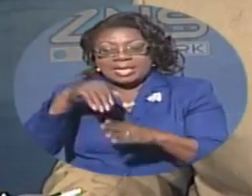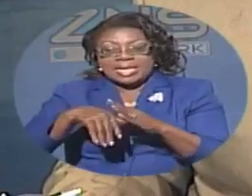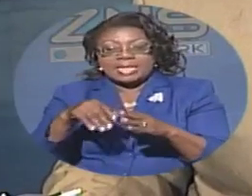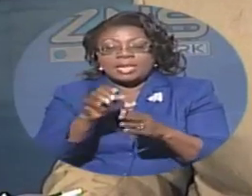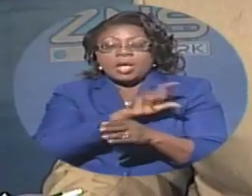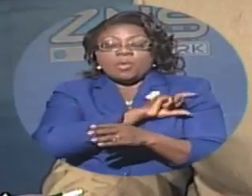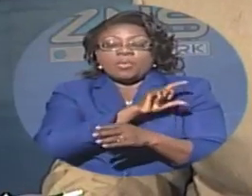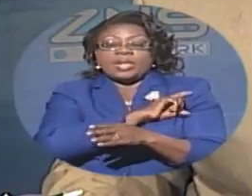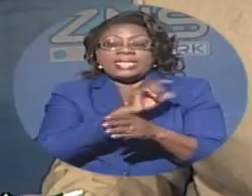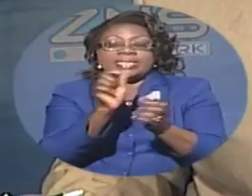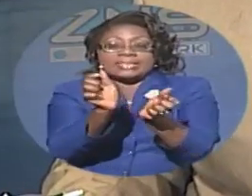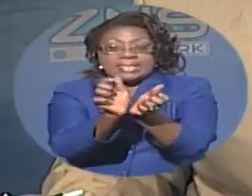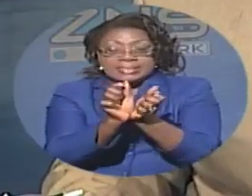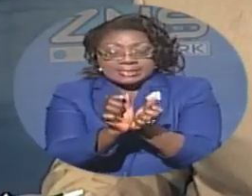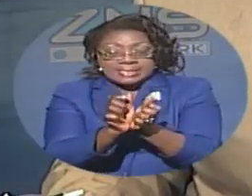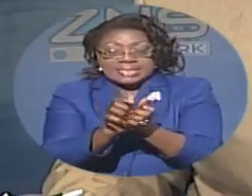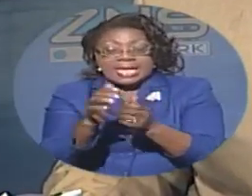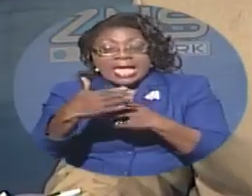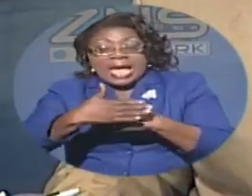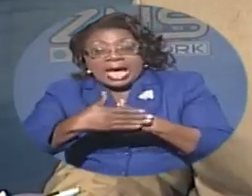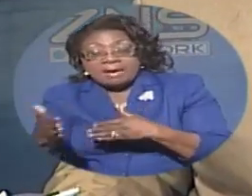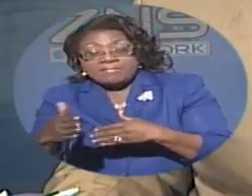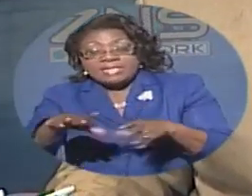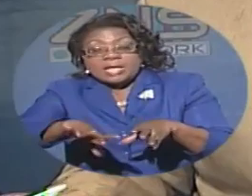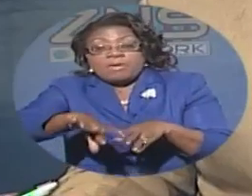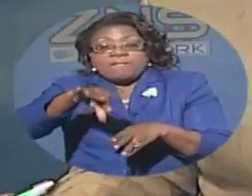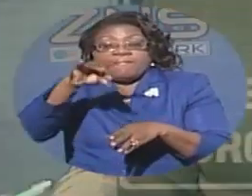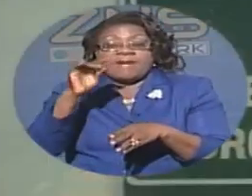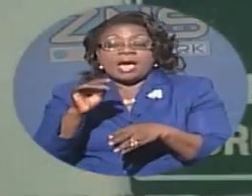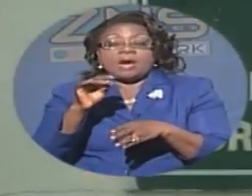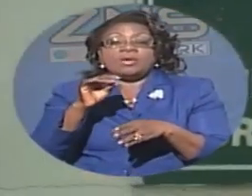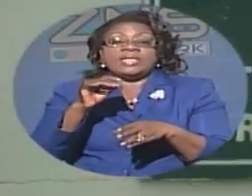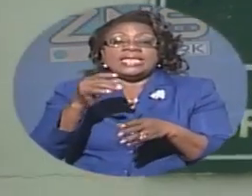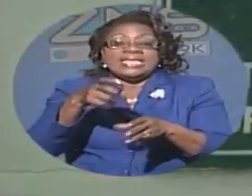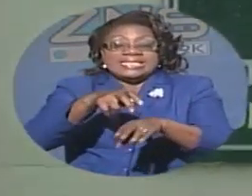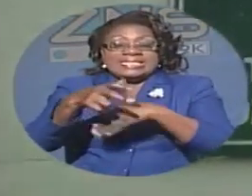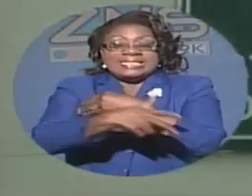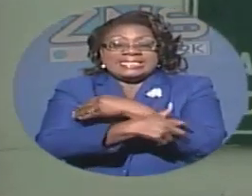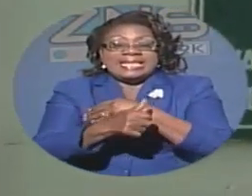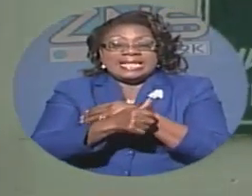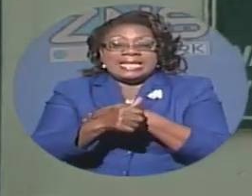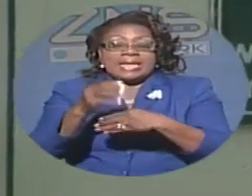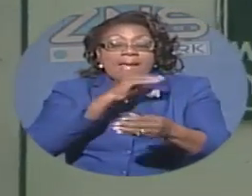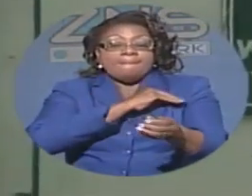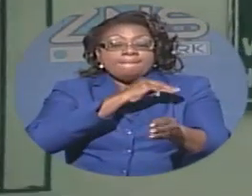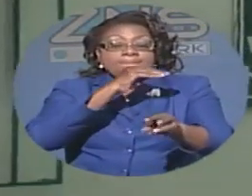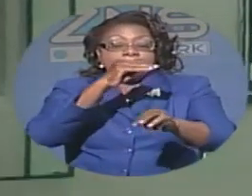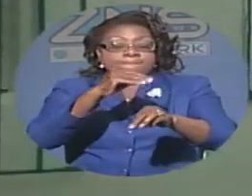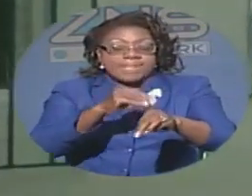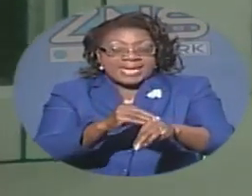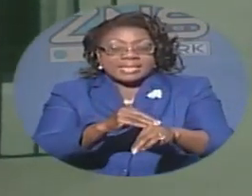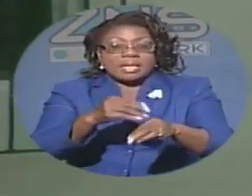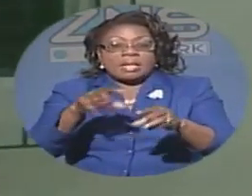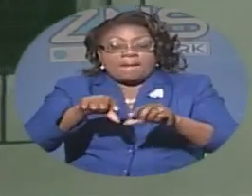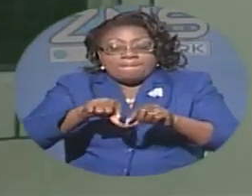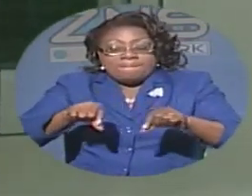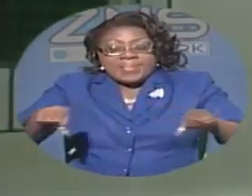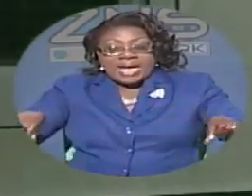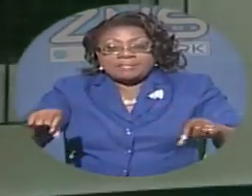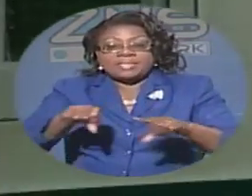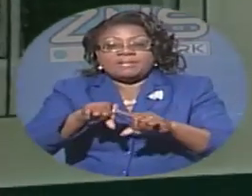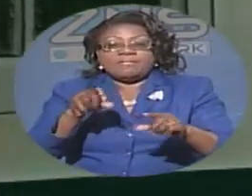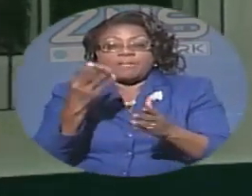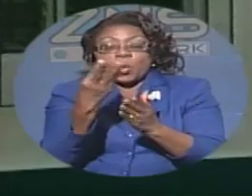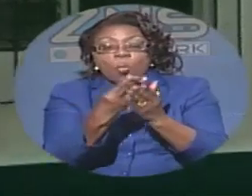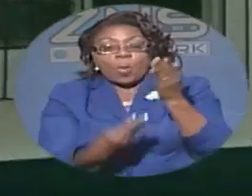caught stealing metal pipes from the well fields of frank watson officers from the western division arrested the men sometime around 10